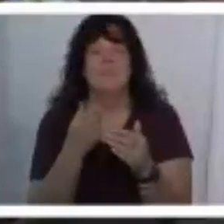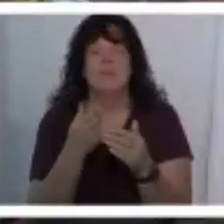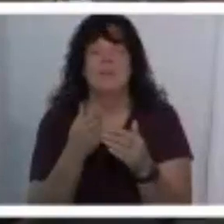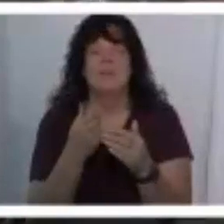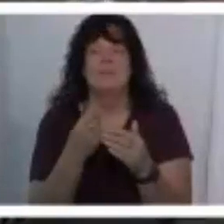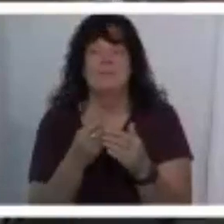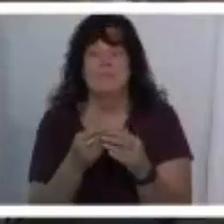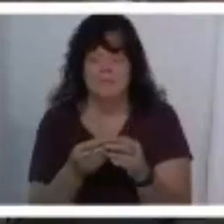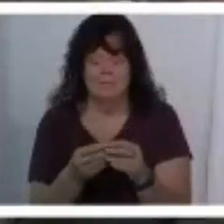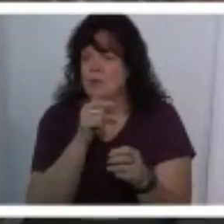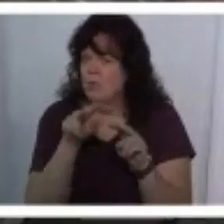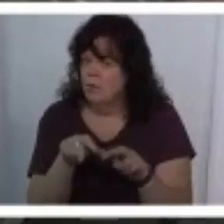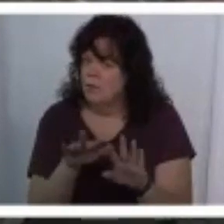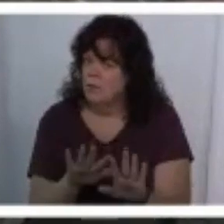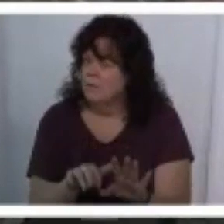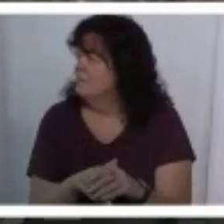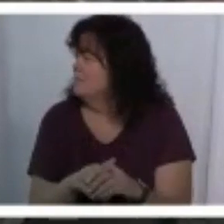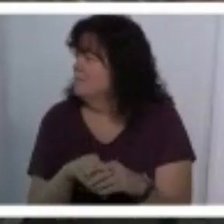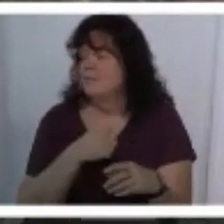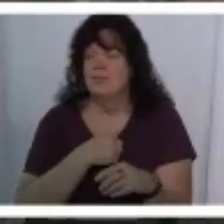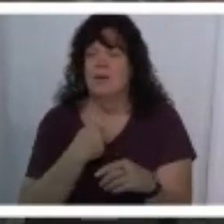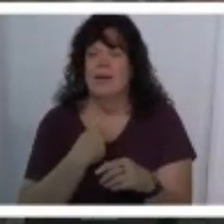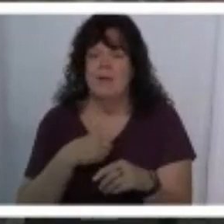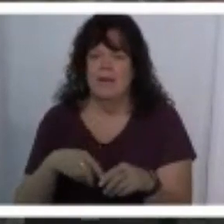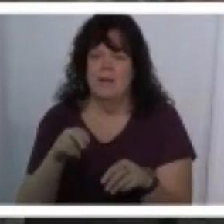bag don't look in it sorry i have my notes